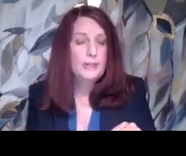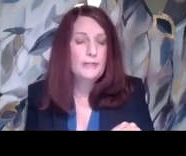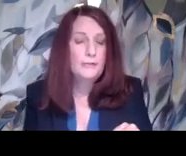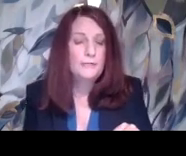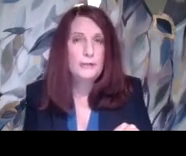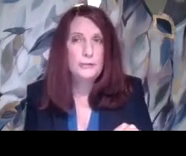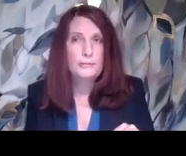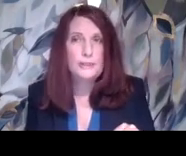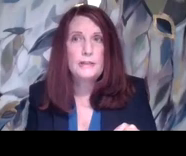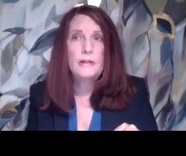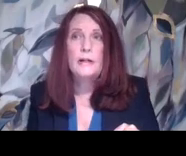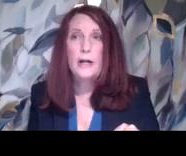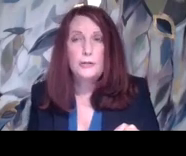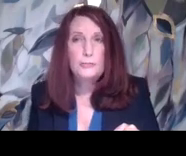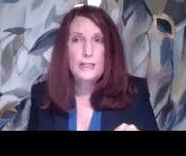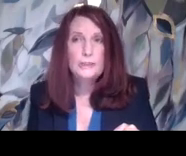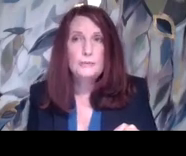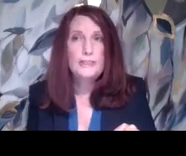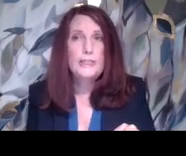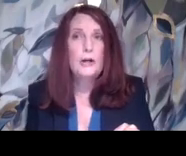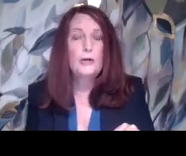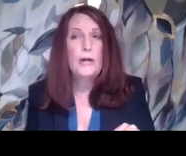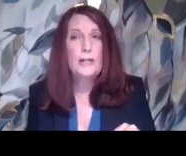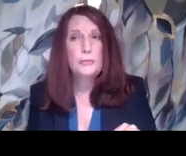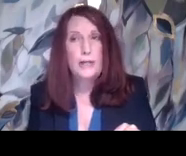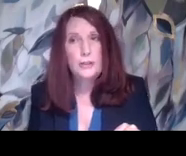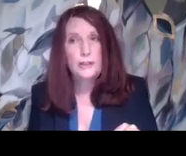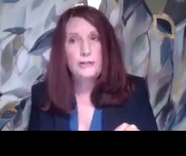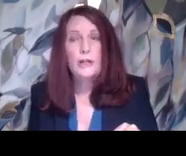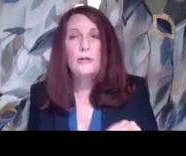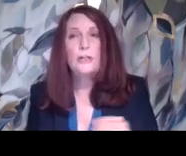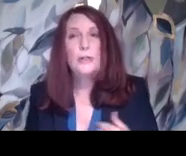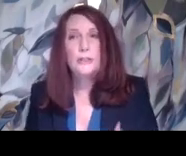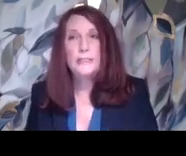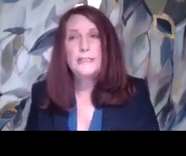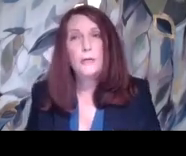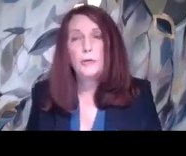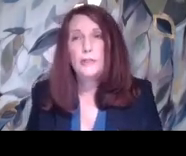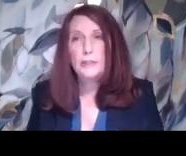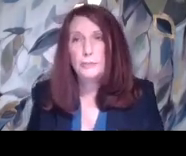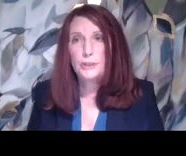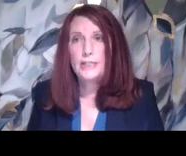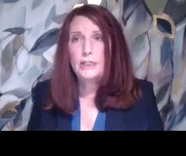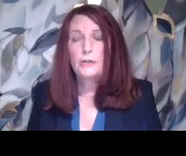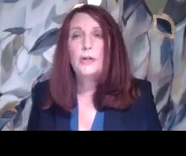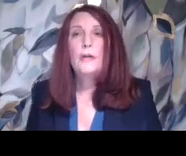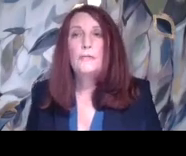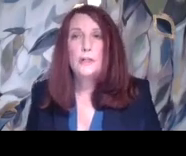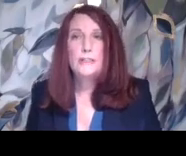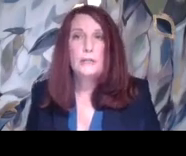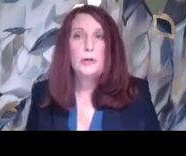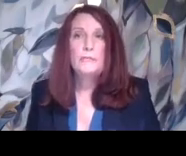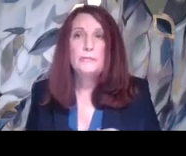not being made for field trips. Other complaints we see are graduation. Graduation ceremonies in particular.